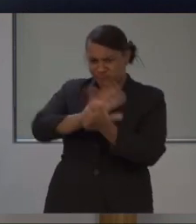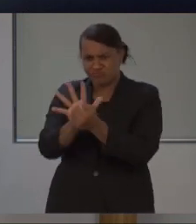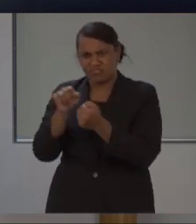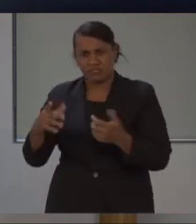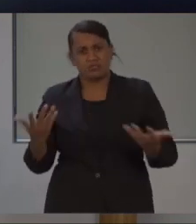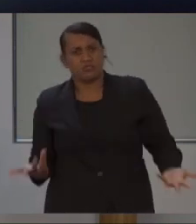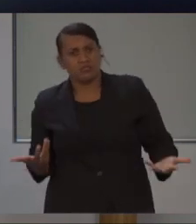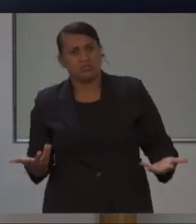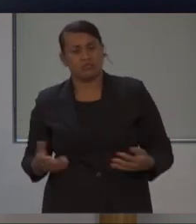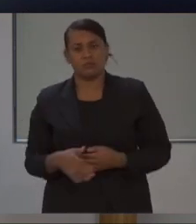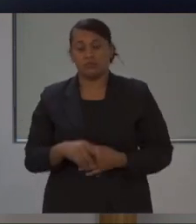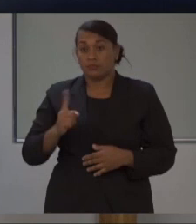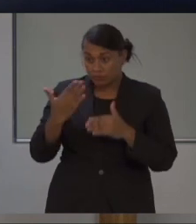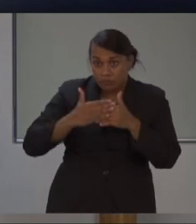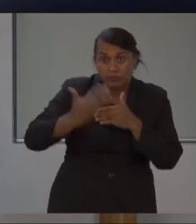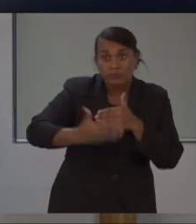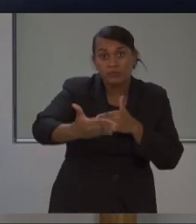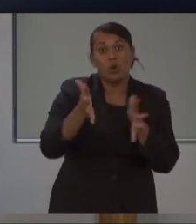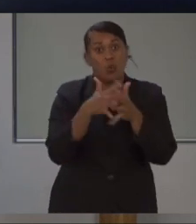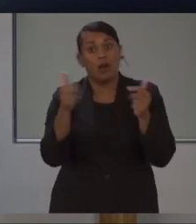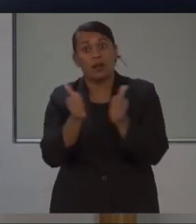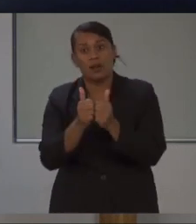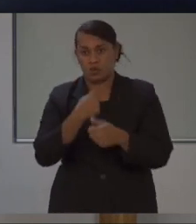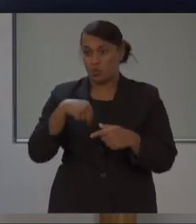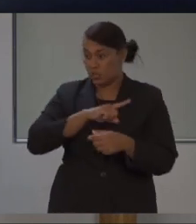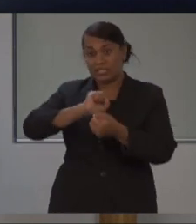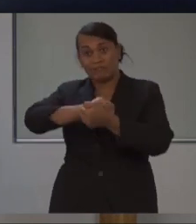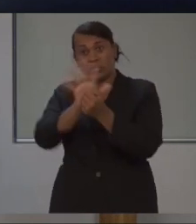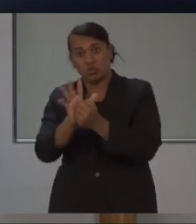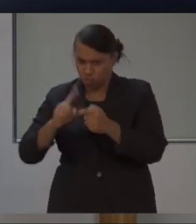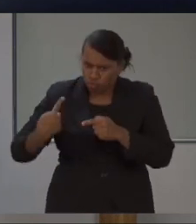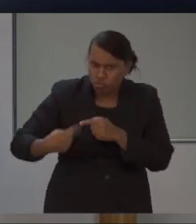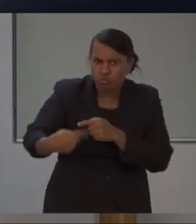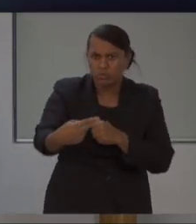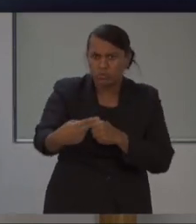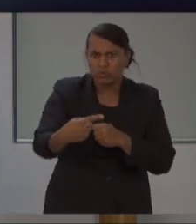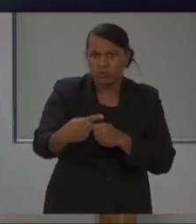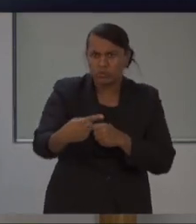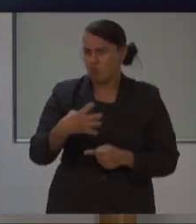Through the weekend, our coronavirus testing will press ahead. Even if